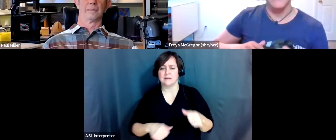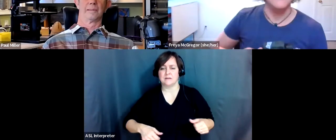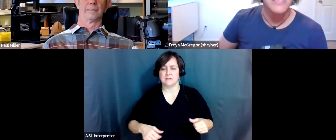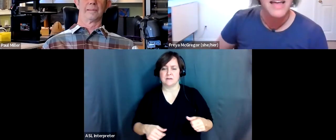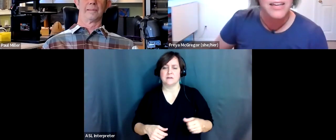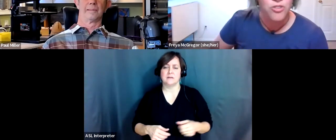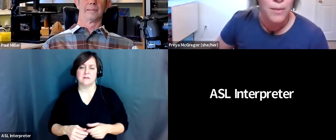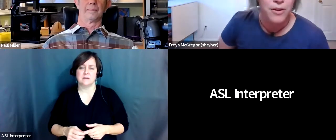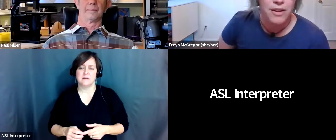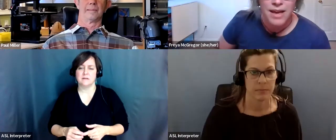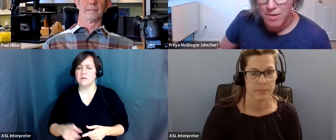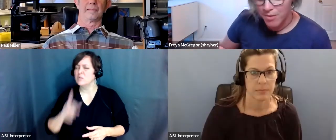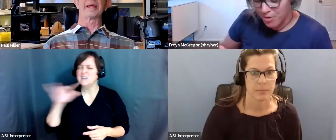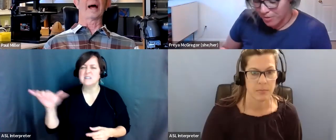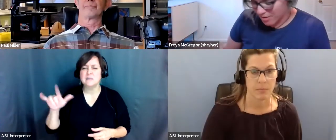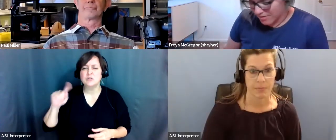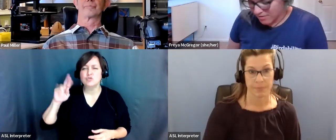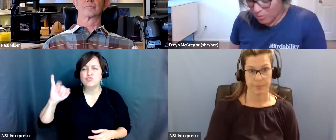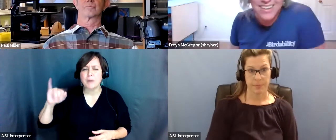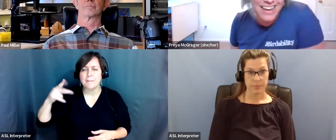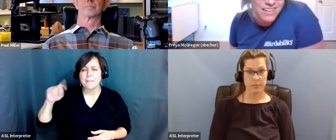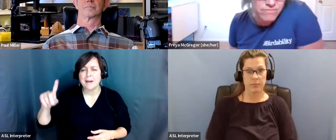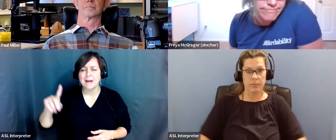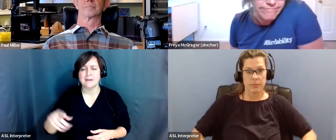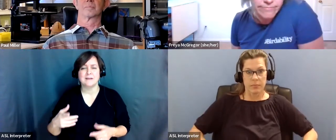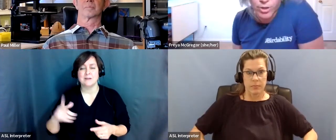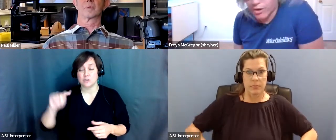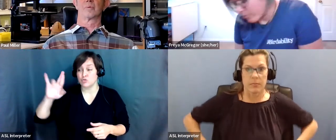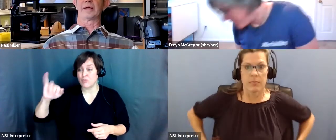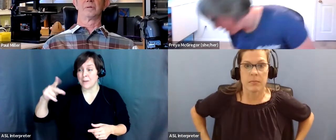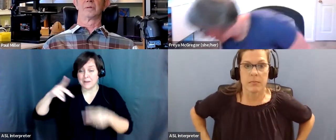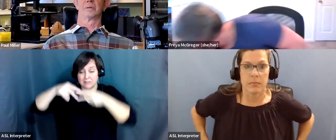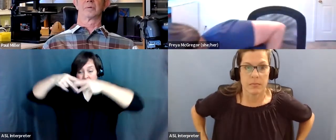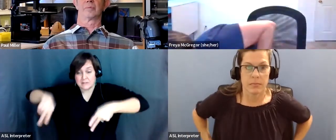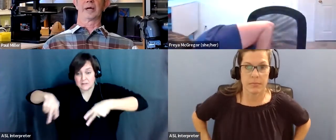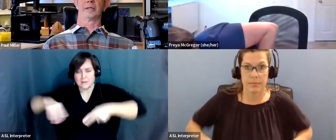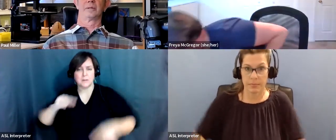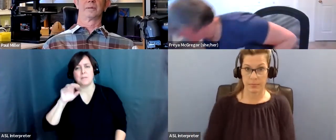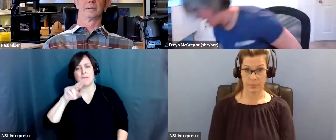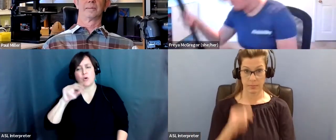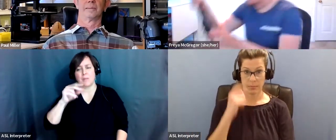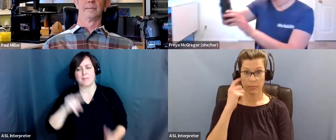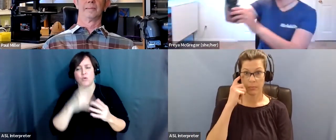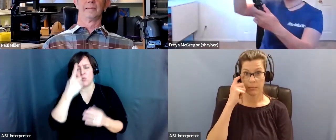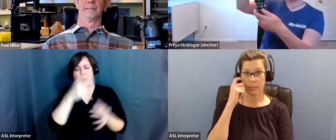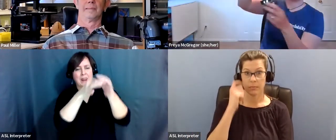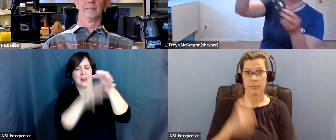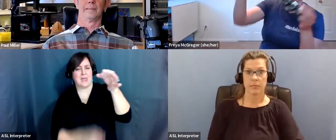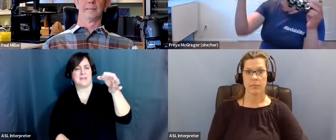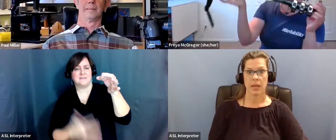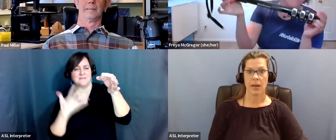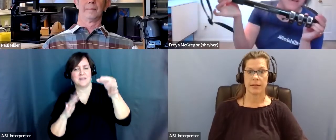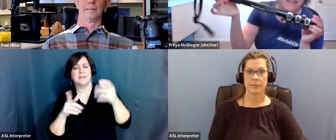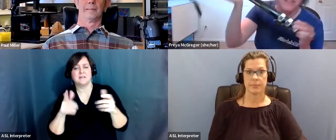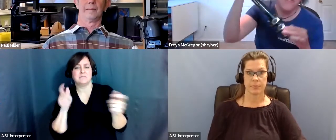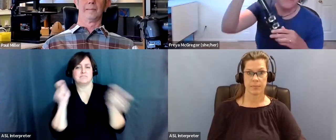Yeah. Like, like a tripod. Yeah. monopod is just one leg. Mono. Right. Right. Yeah. You can, this,